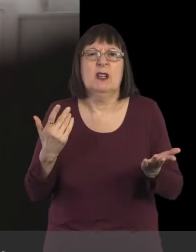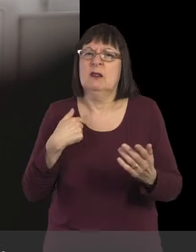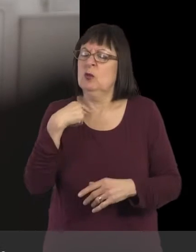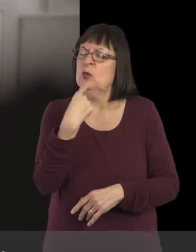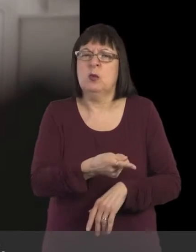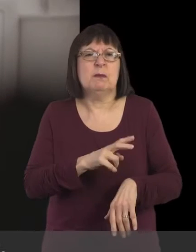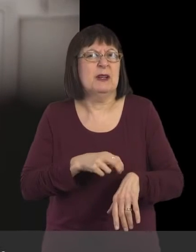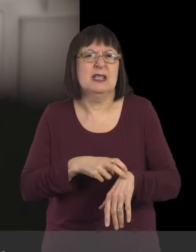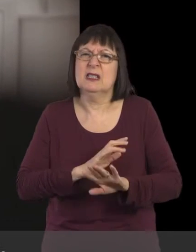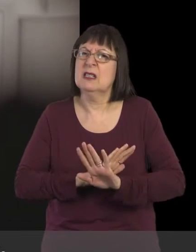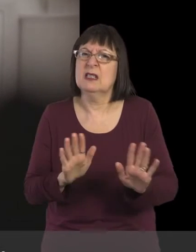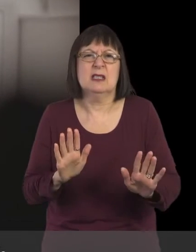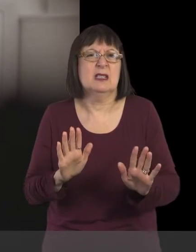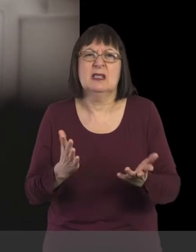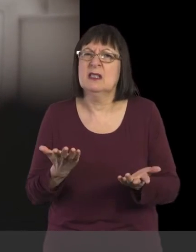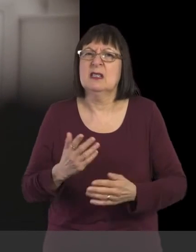So I told the police.